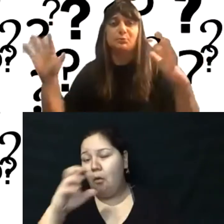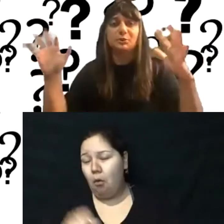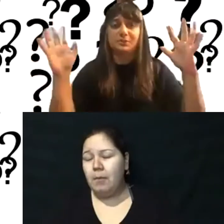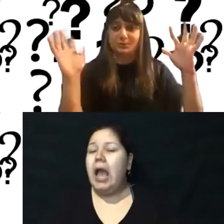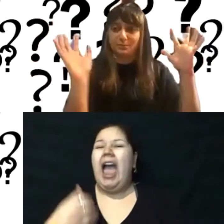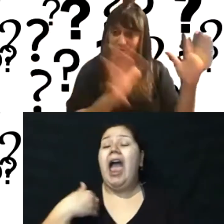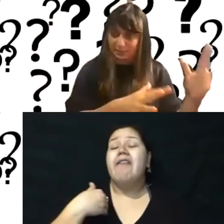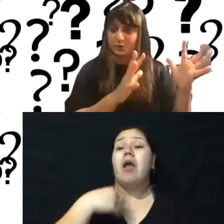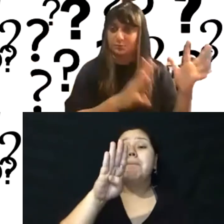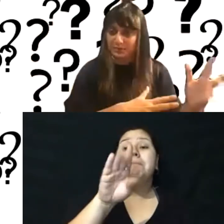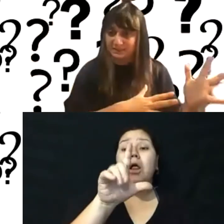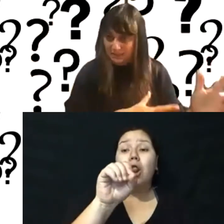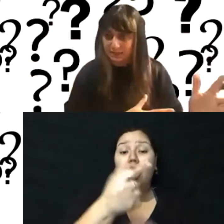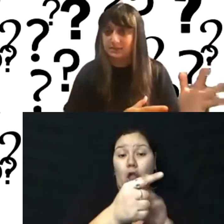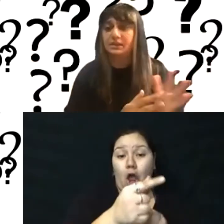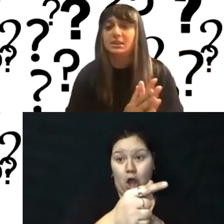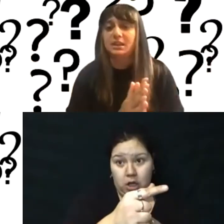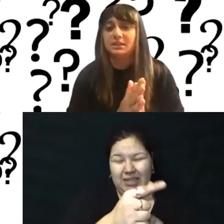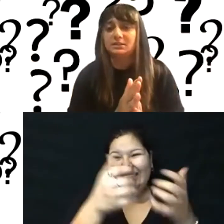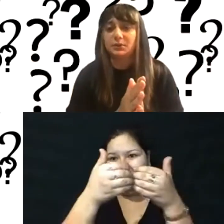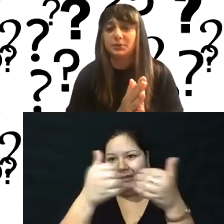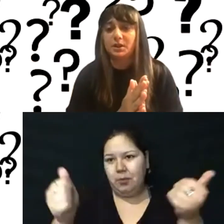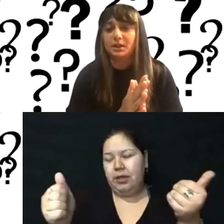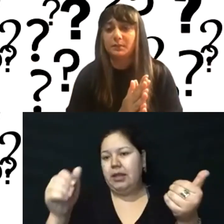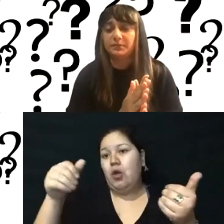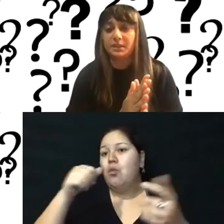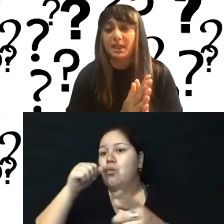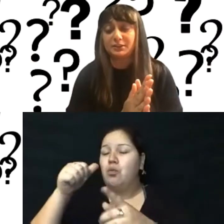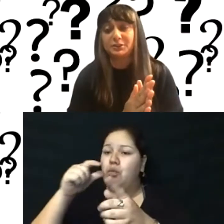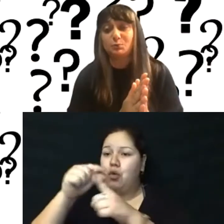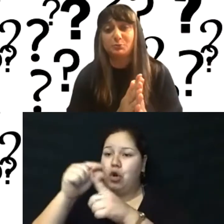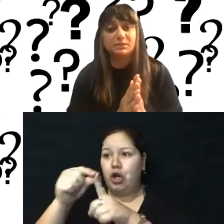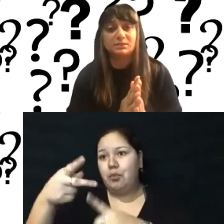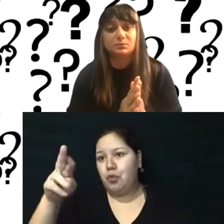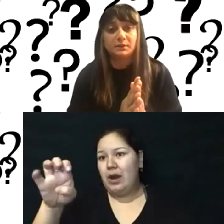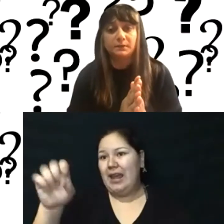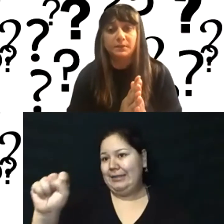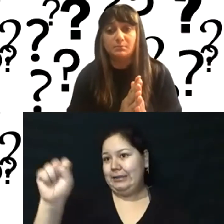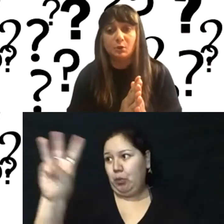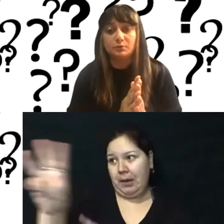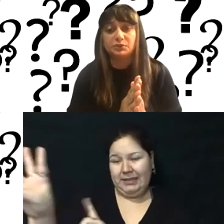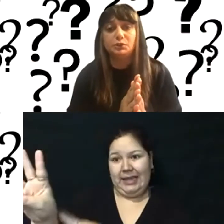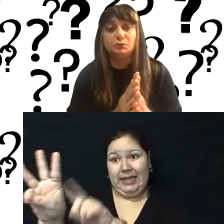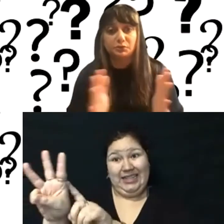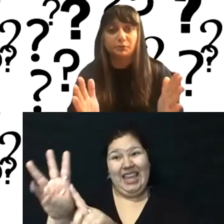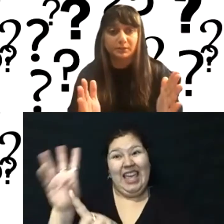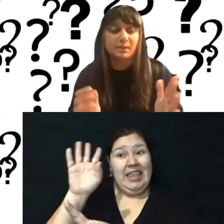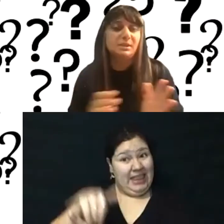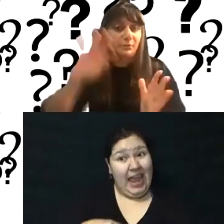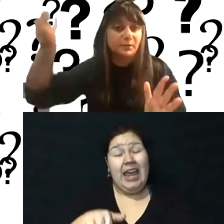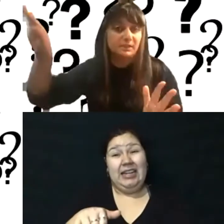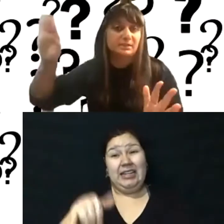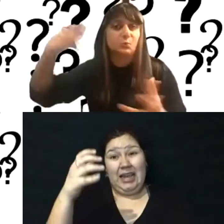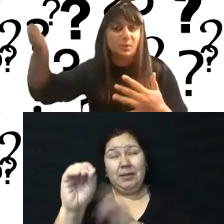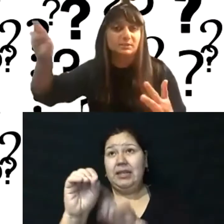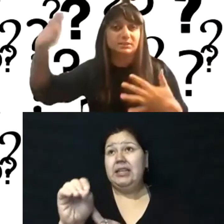is separate than building a WordPress site. And so actually WordPress is one of the most user friendly. I